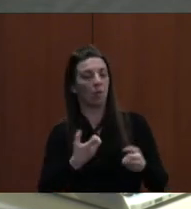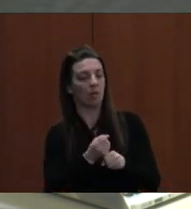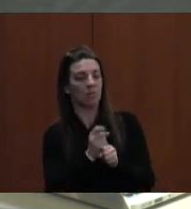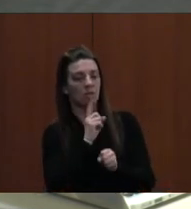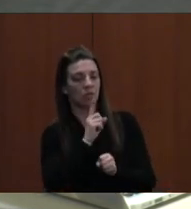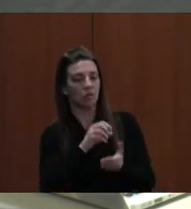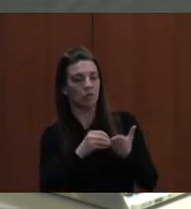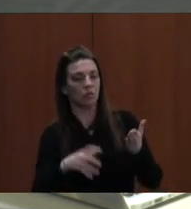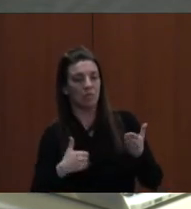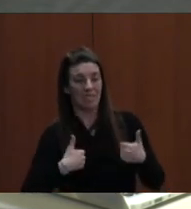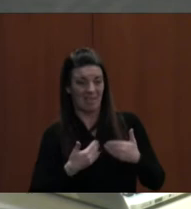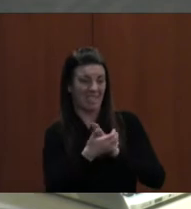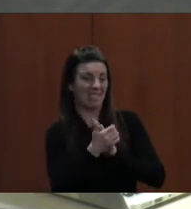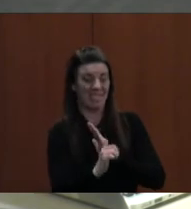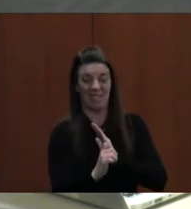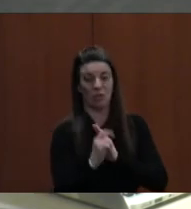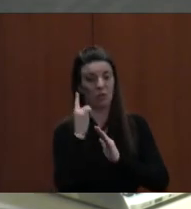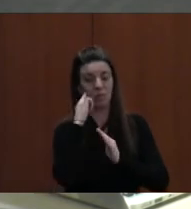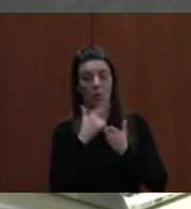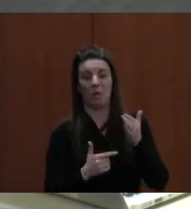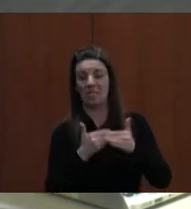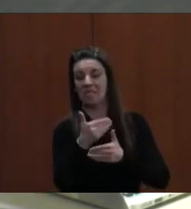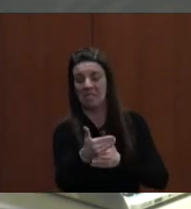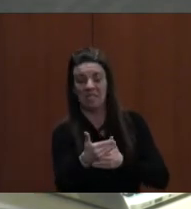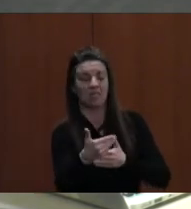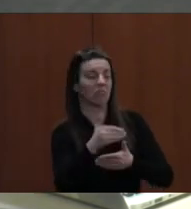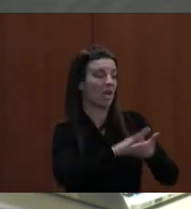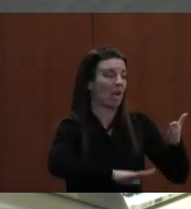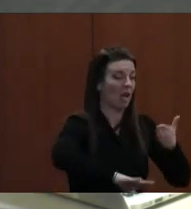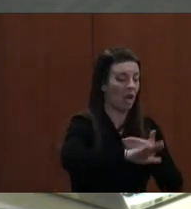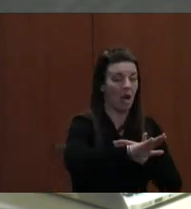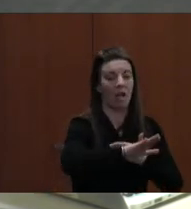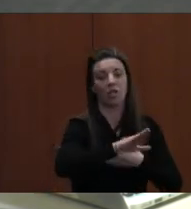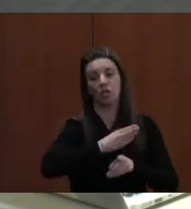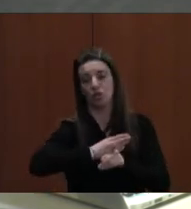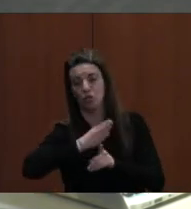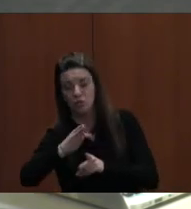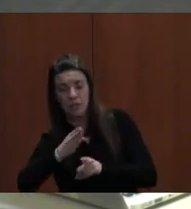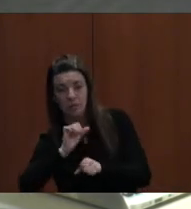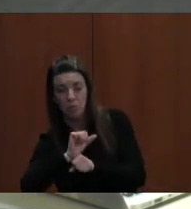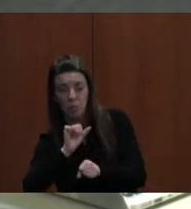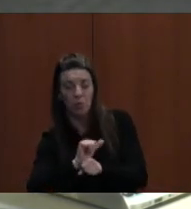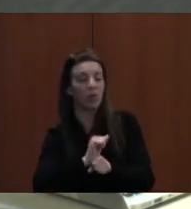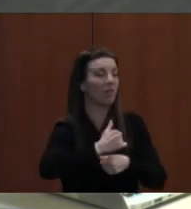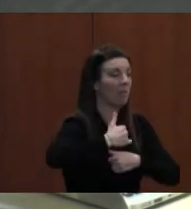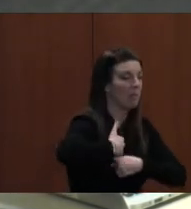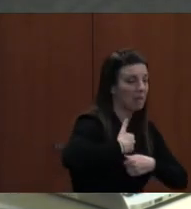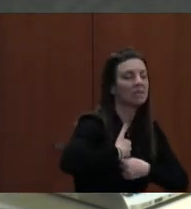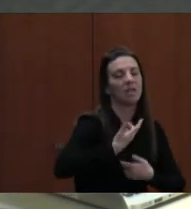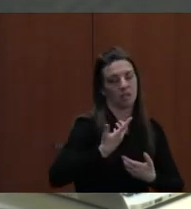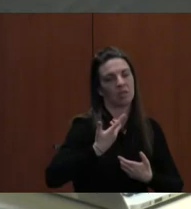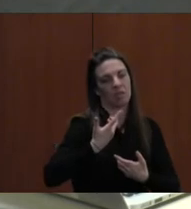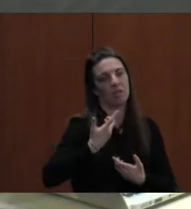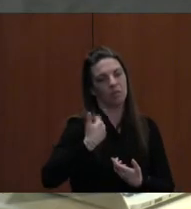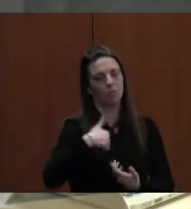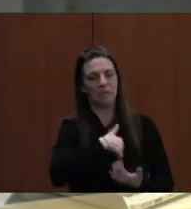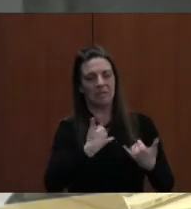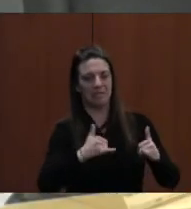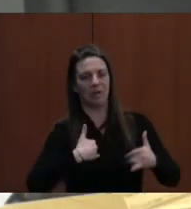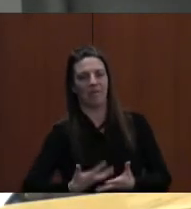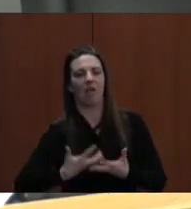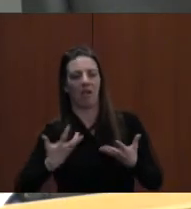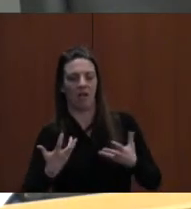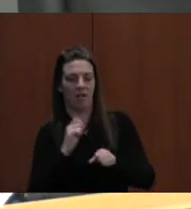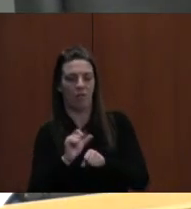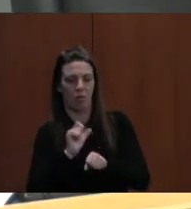next, whether that's college, whether that's a career, whether that's the military. So we'll continue to work at it. We'll still have a great deal of work to do in the next couple